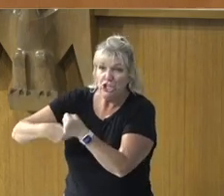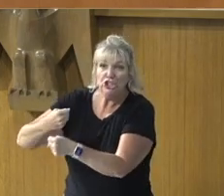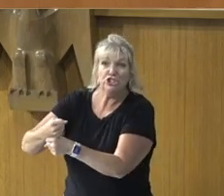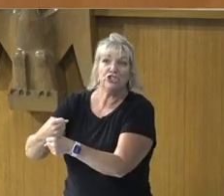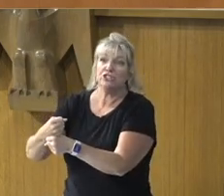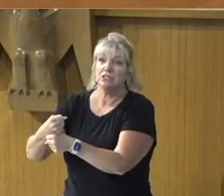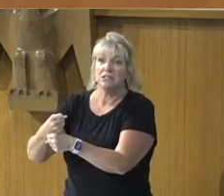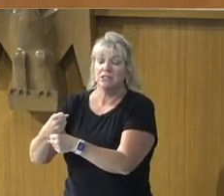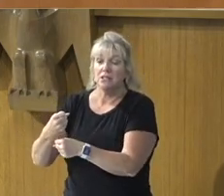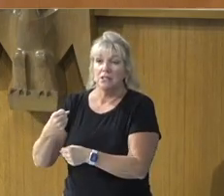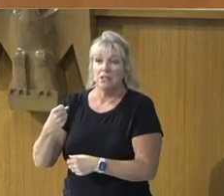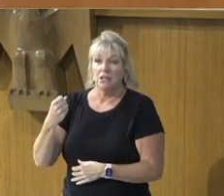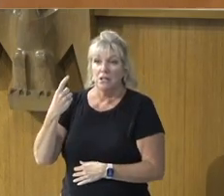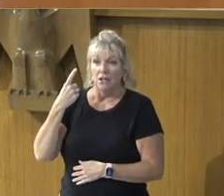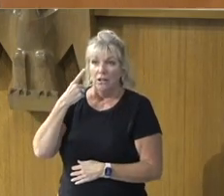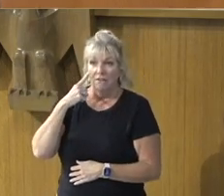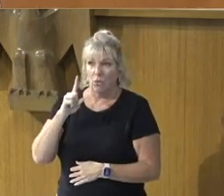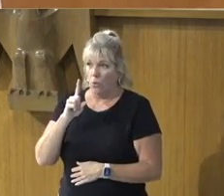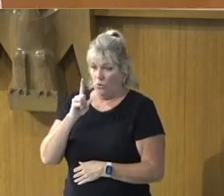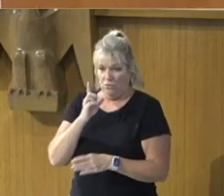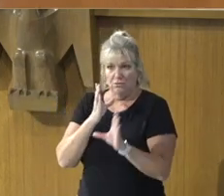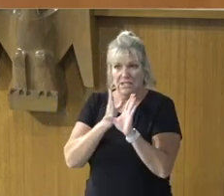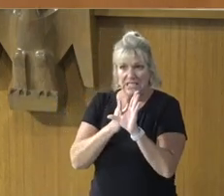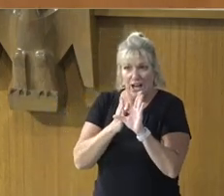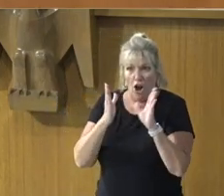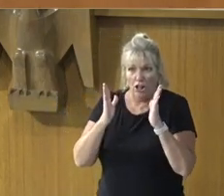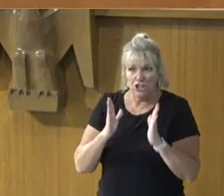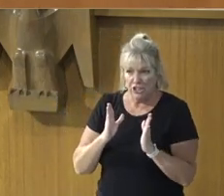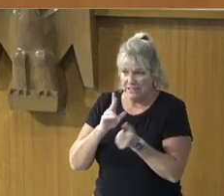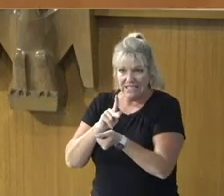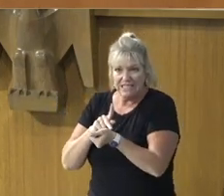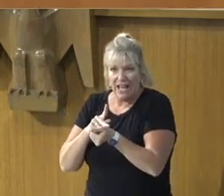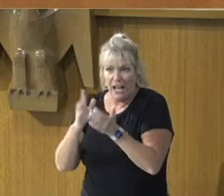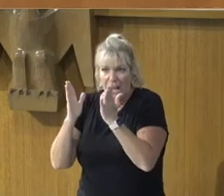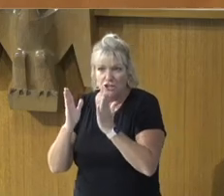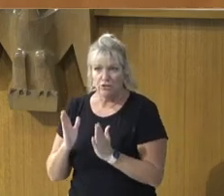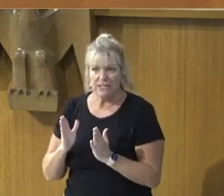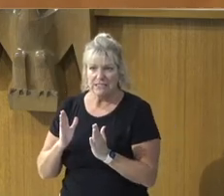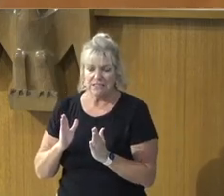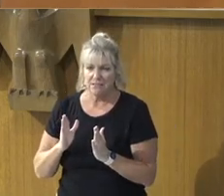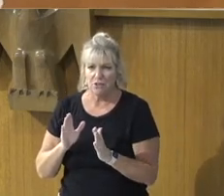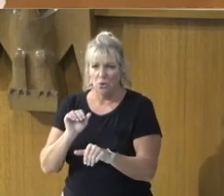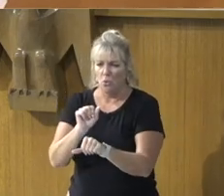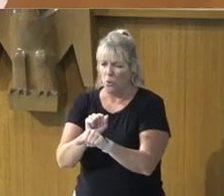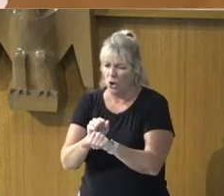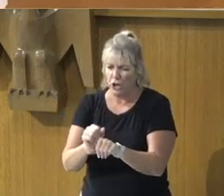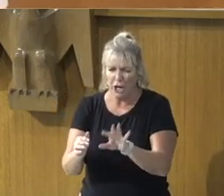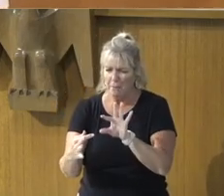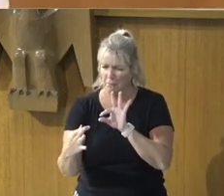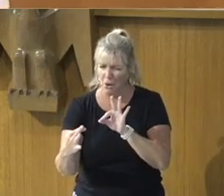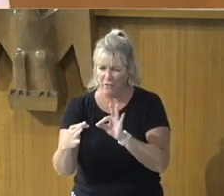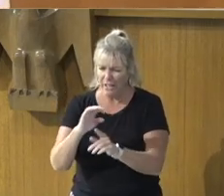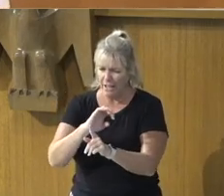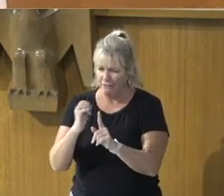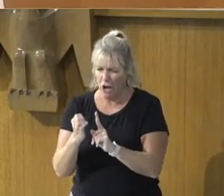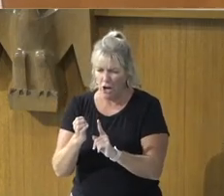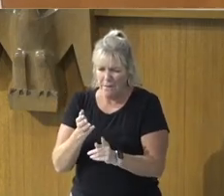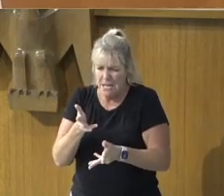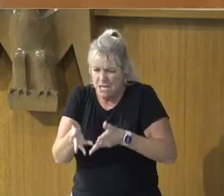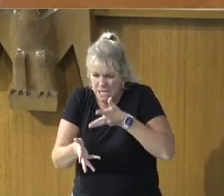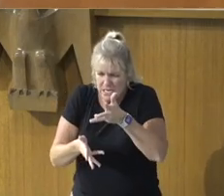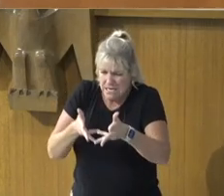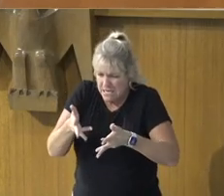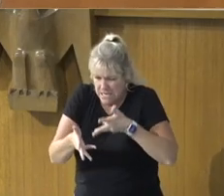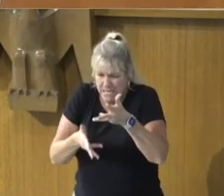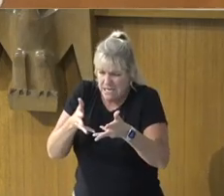experienced, Psychiatrist, Or psychologist, Working in ideal conditions, Mind you, To convince, No,